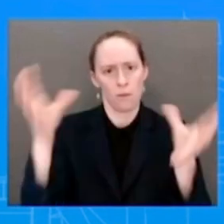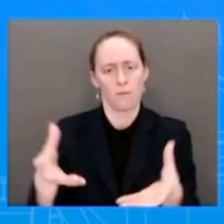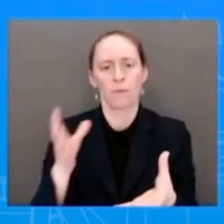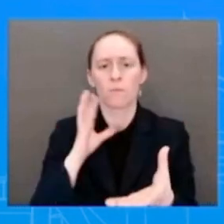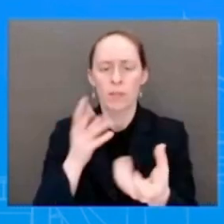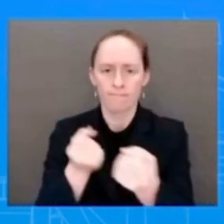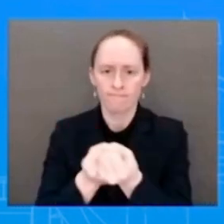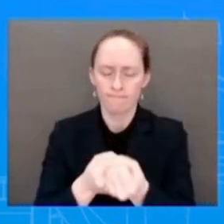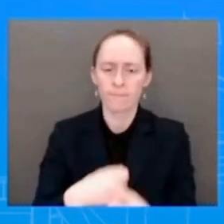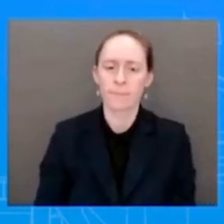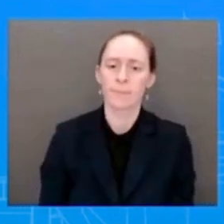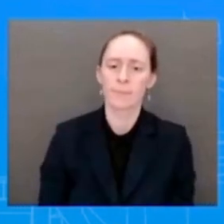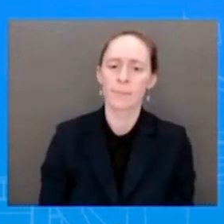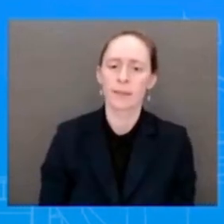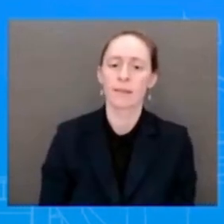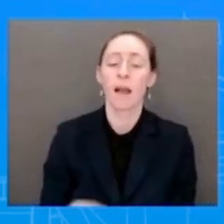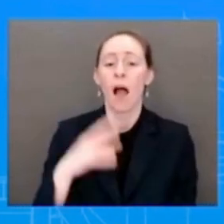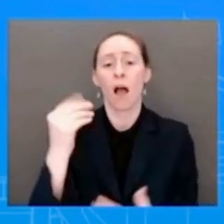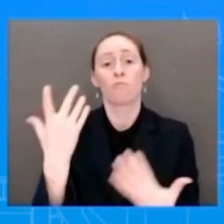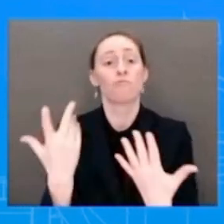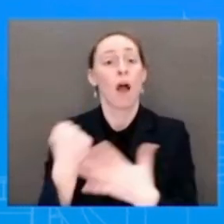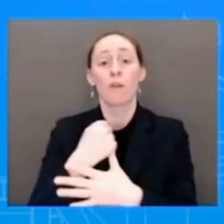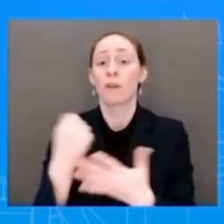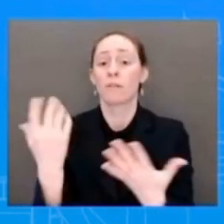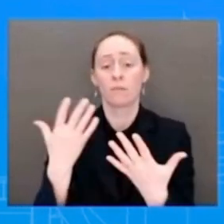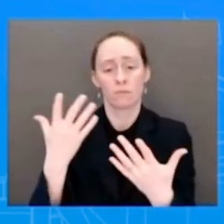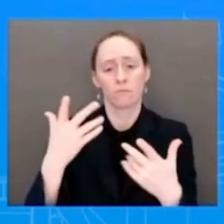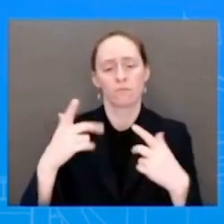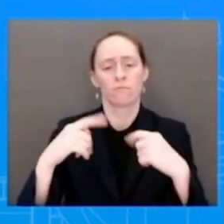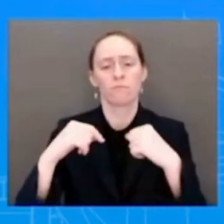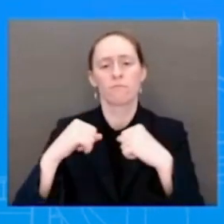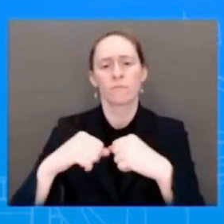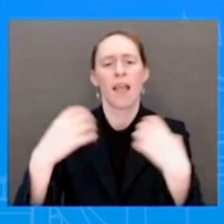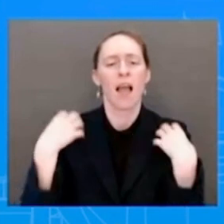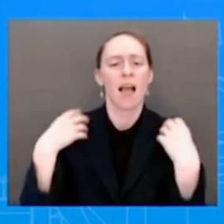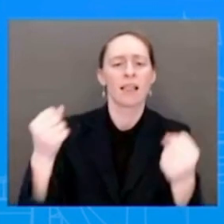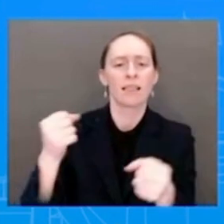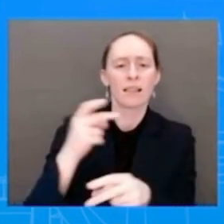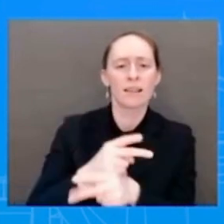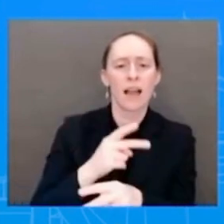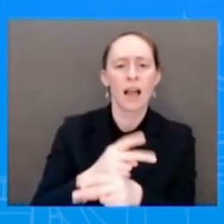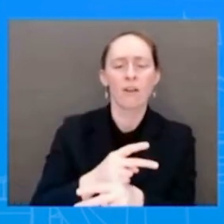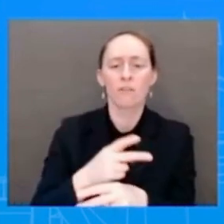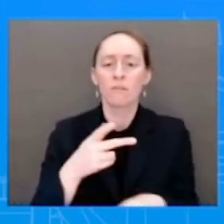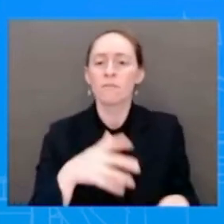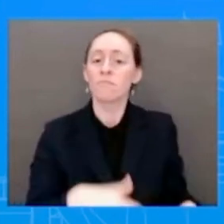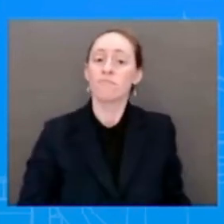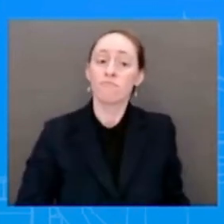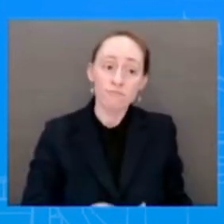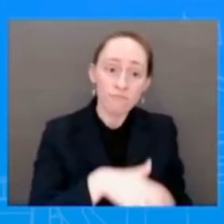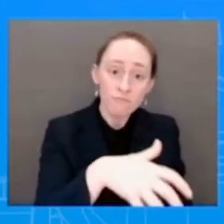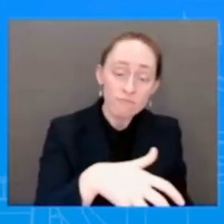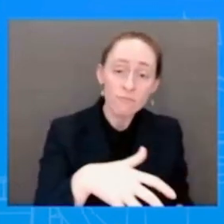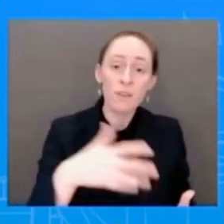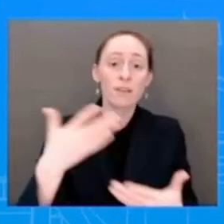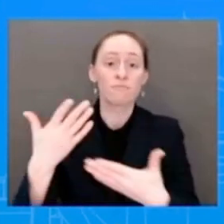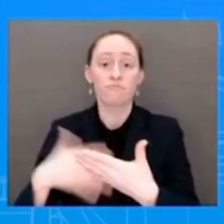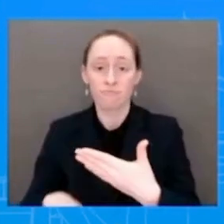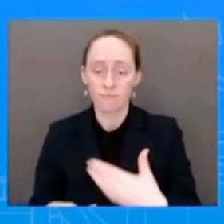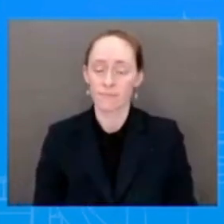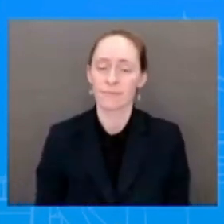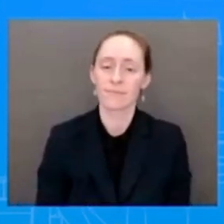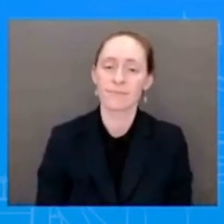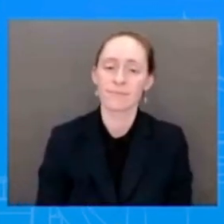for women across the country amid a wave of extreme legislation at the state and national level. As a result of the Supreme